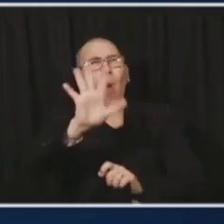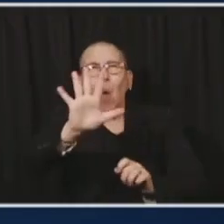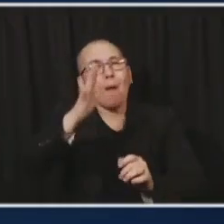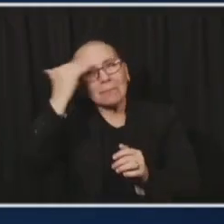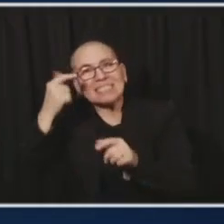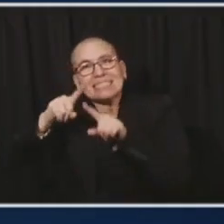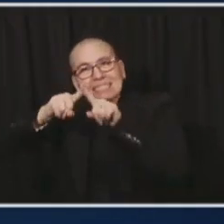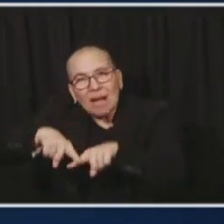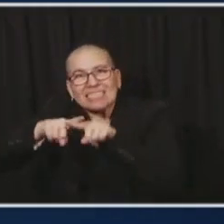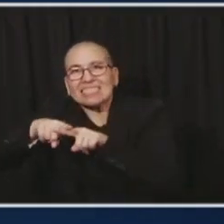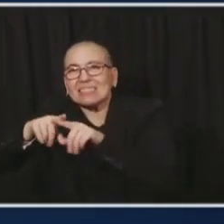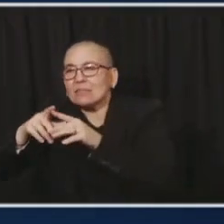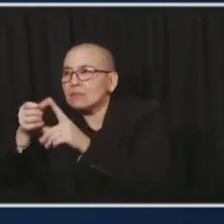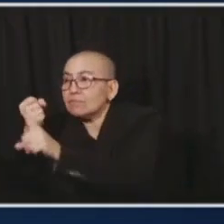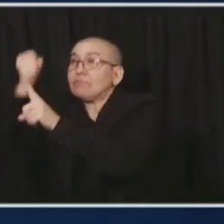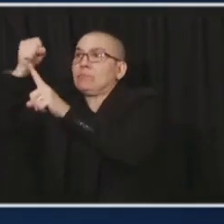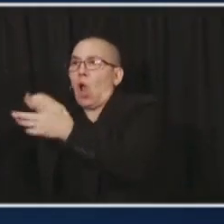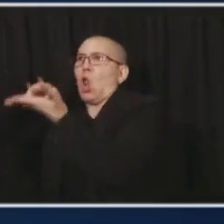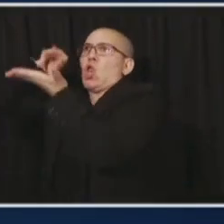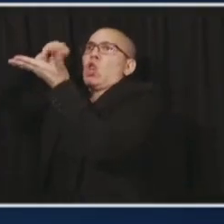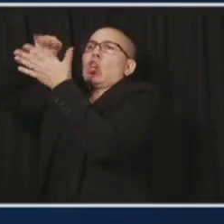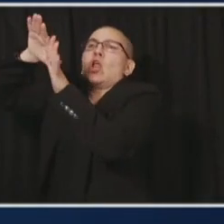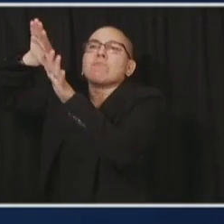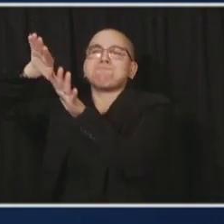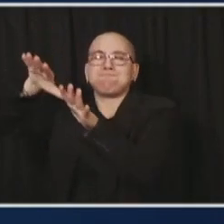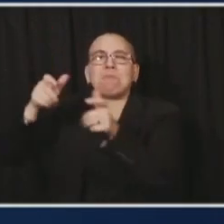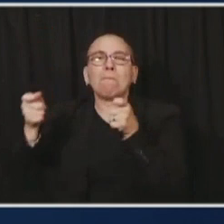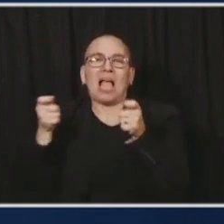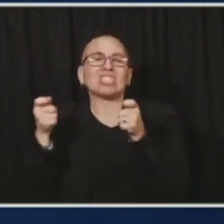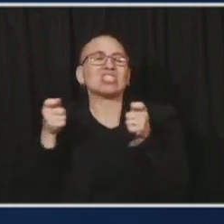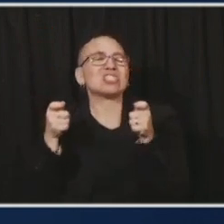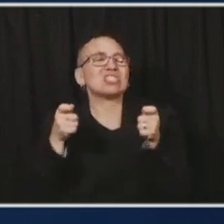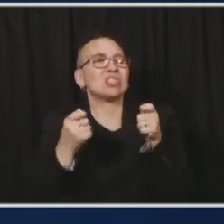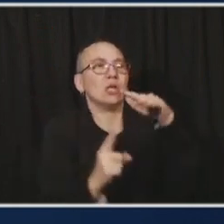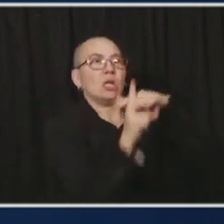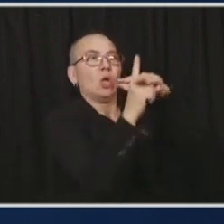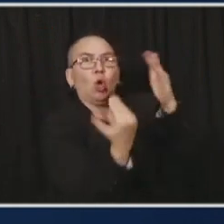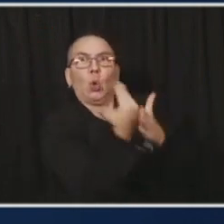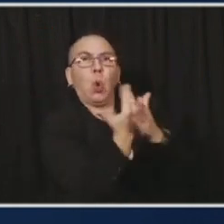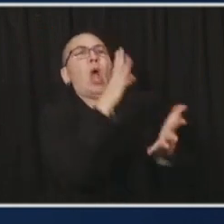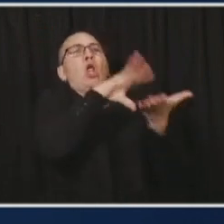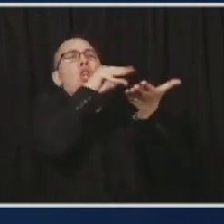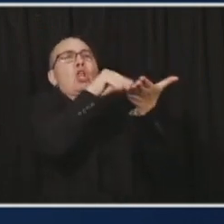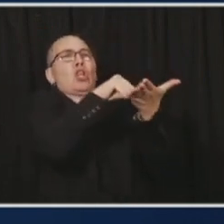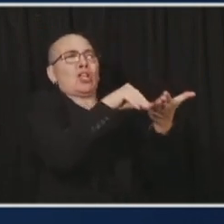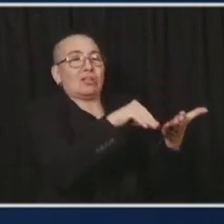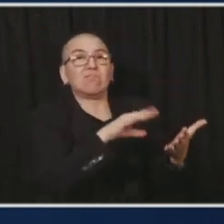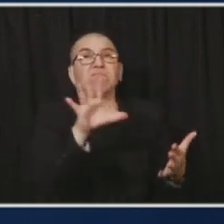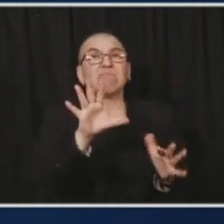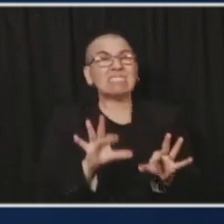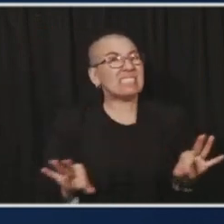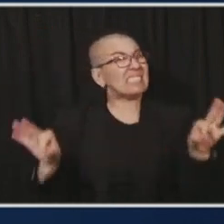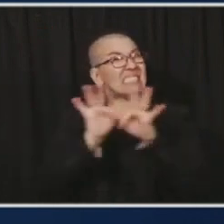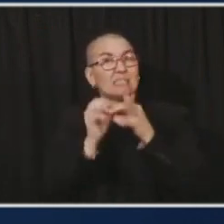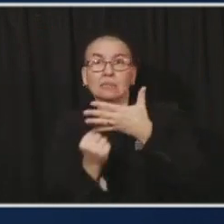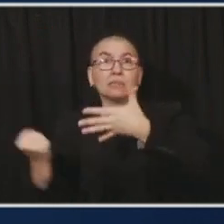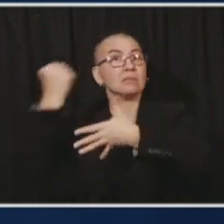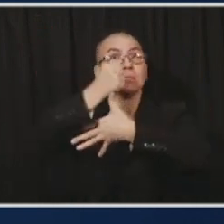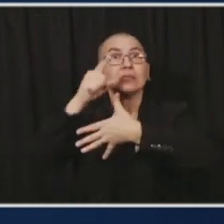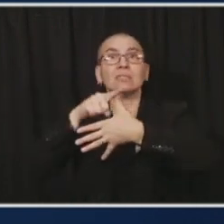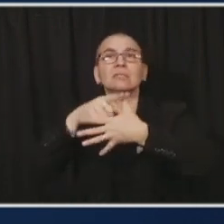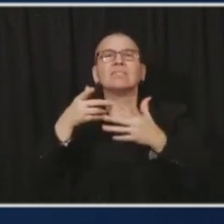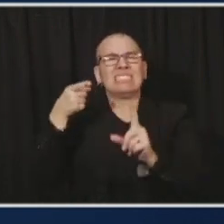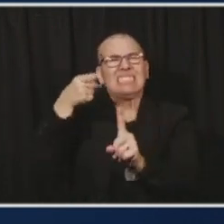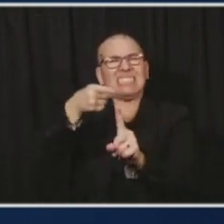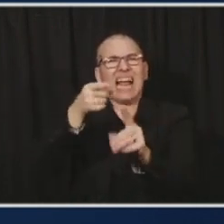new technologies and new strategies and it was always and it remains about how do we control the spread of COVID-19 using the